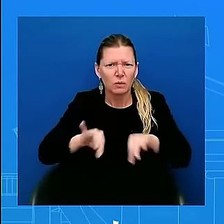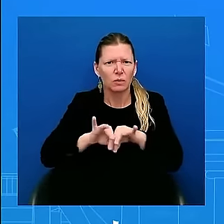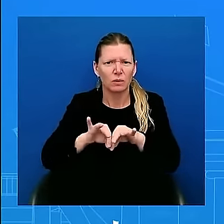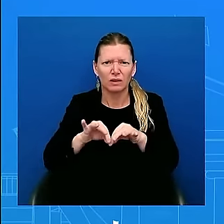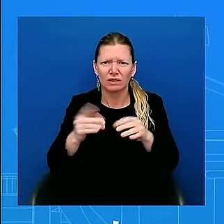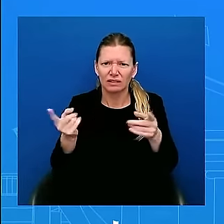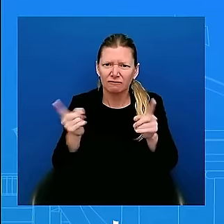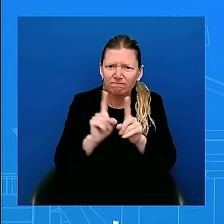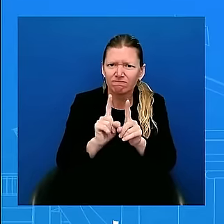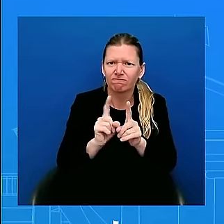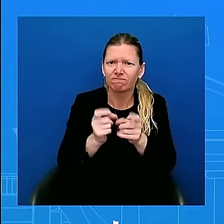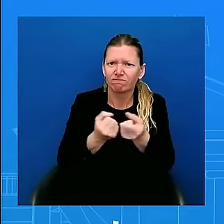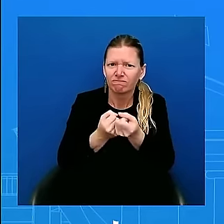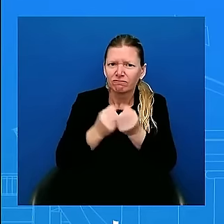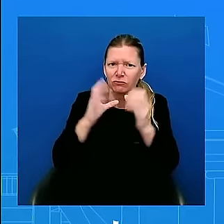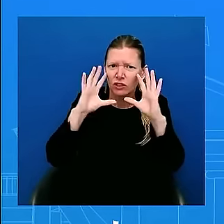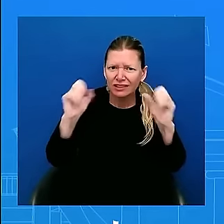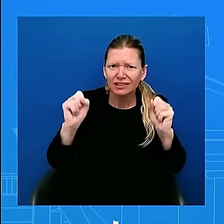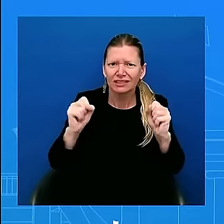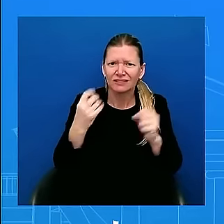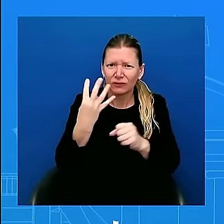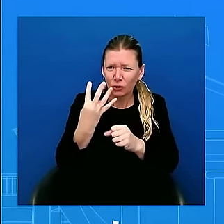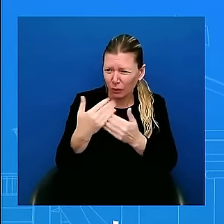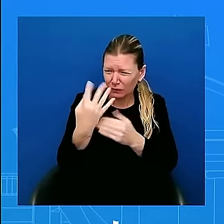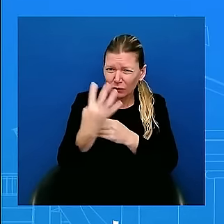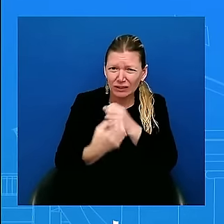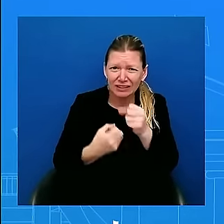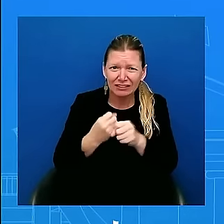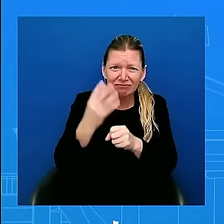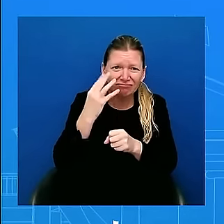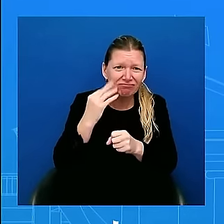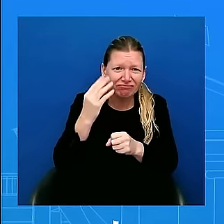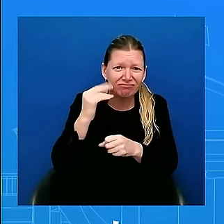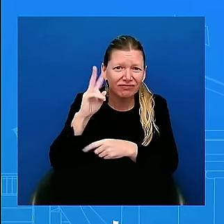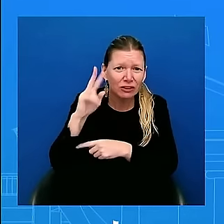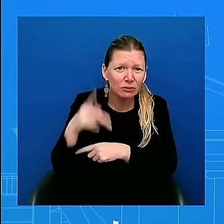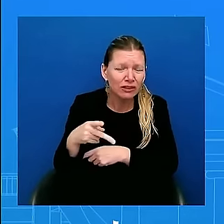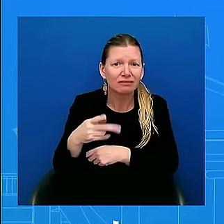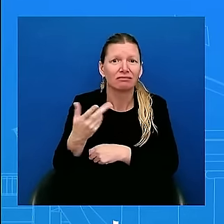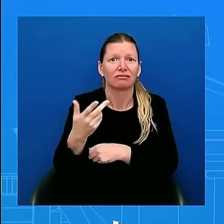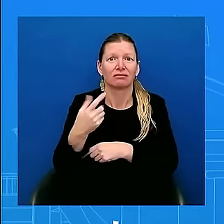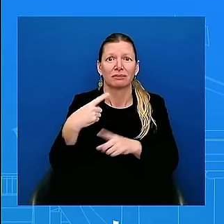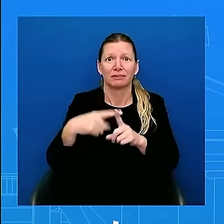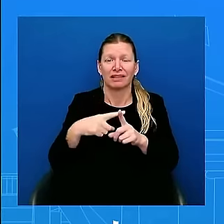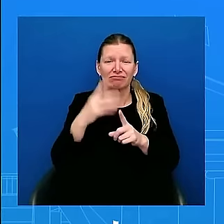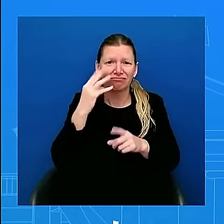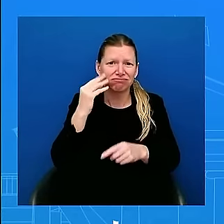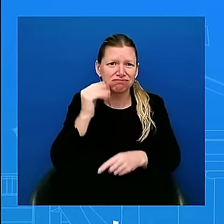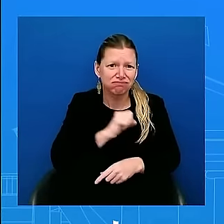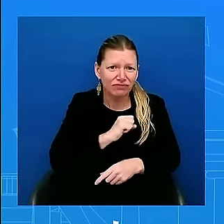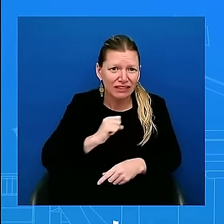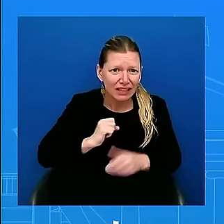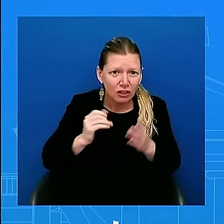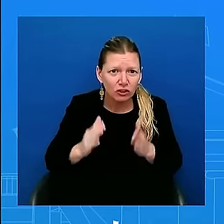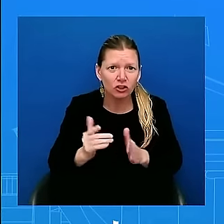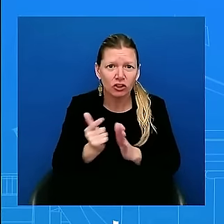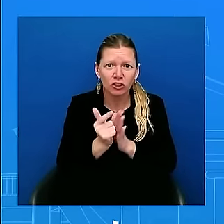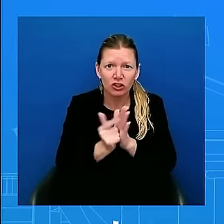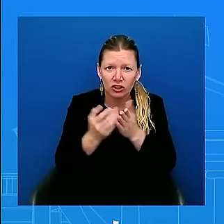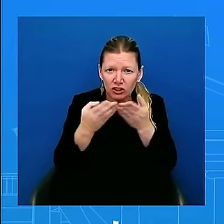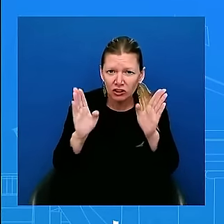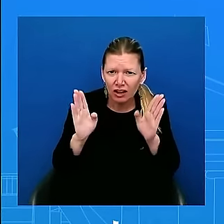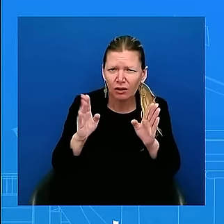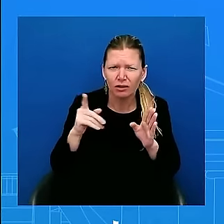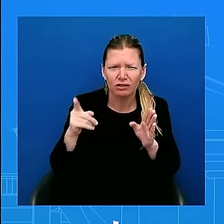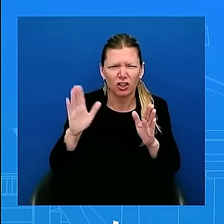attorney general she has an impressive resume and I have said this before and I'll say it again I do not see in the